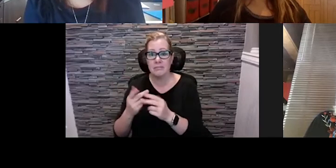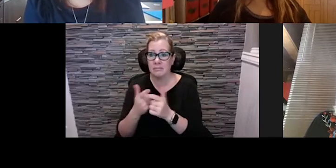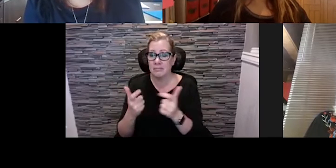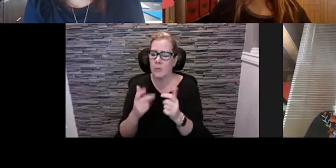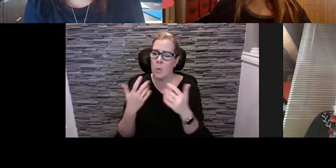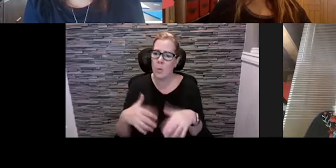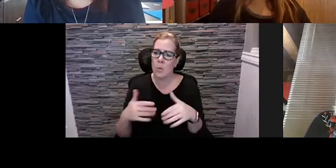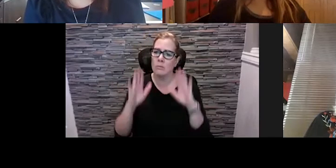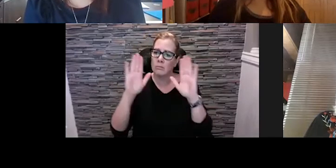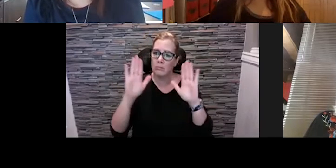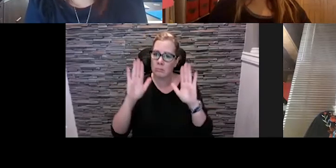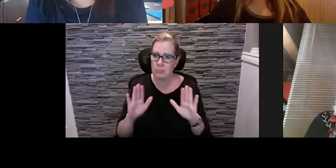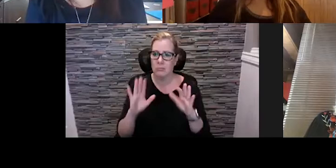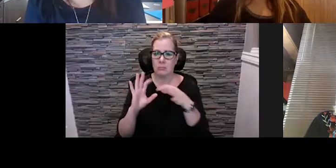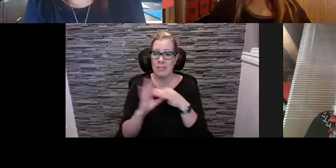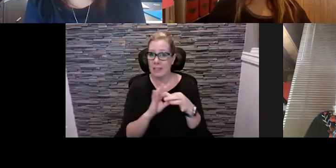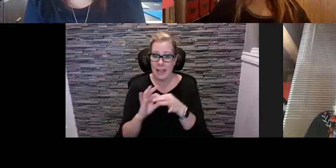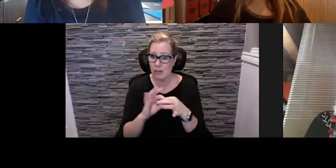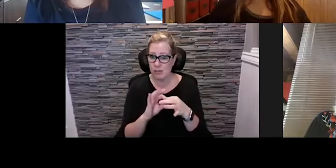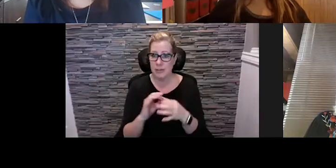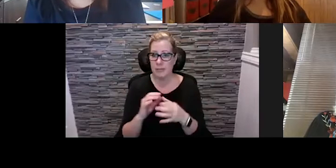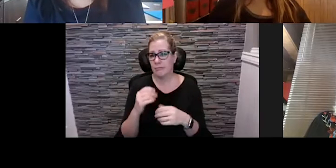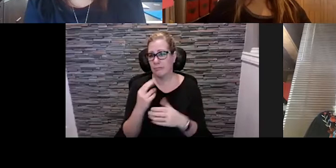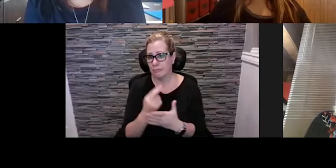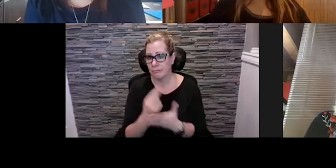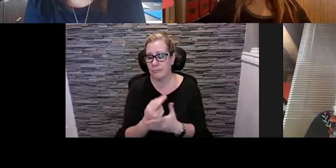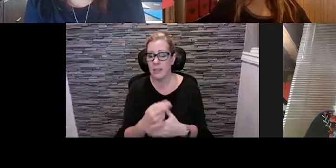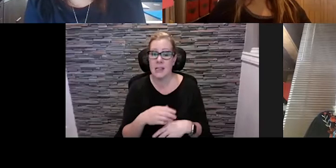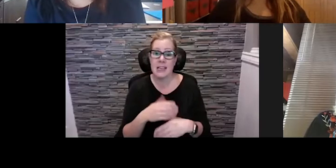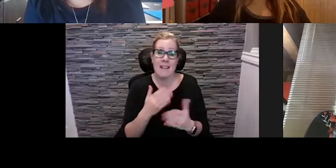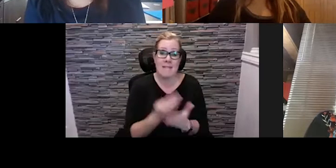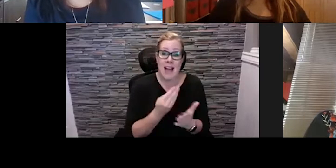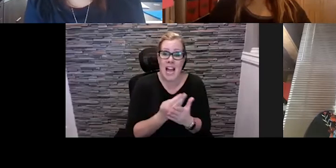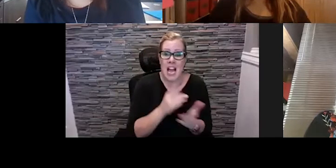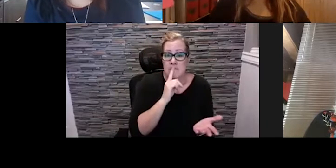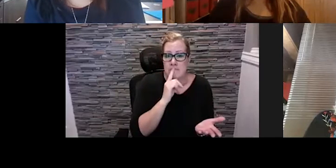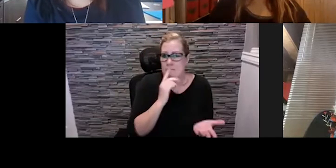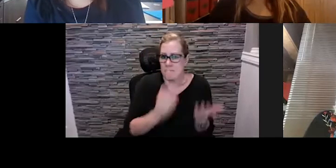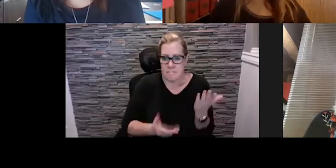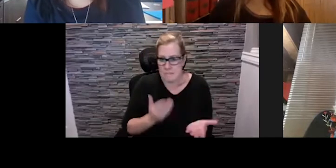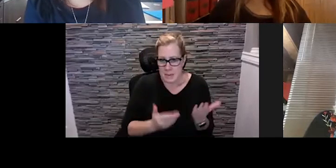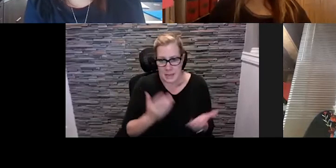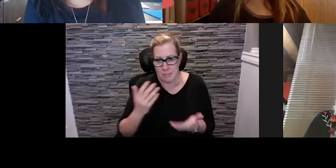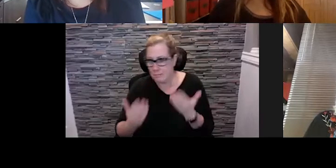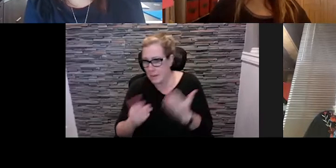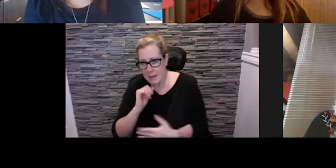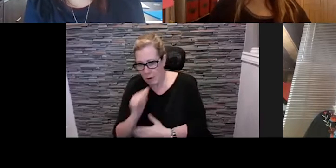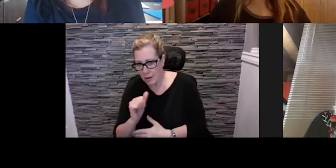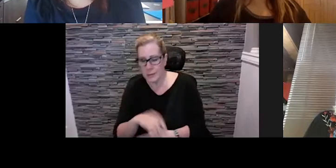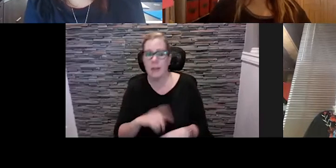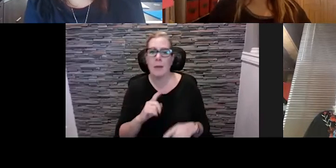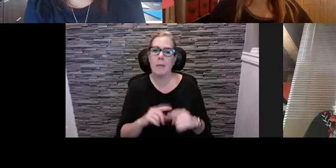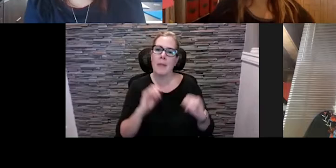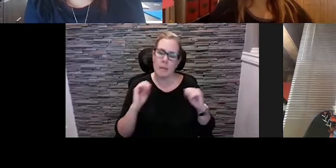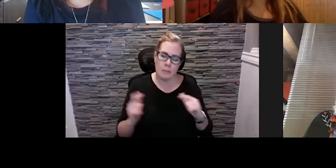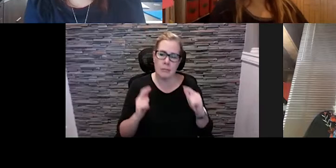resource it might not be for financial some have more funds than others, but they all have people in place who are advocates for their area